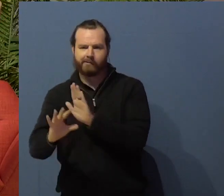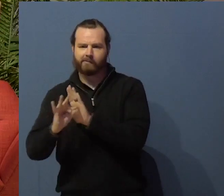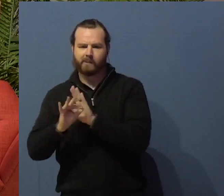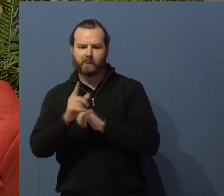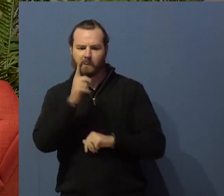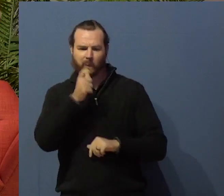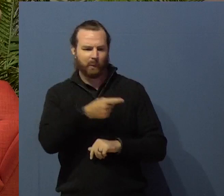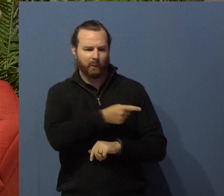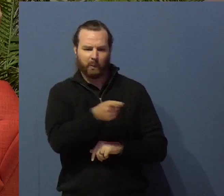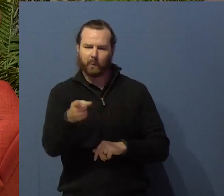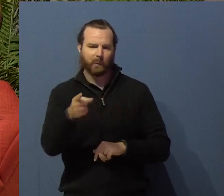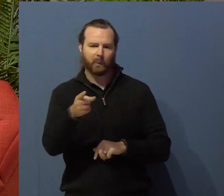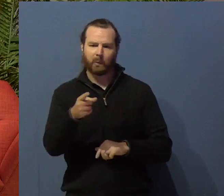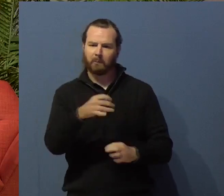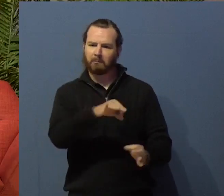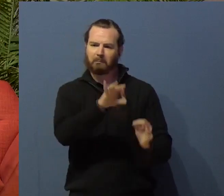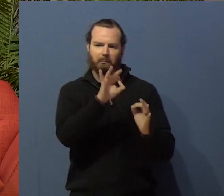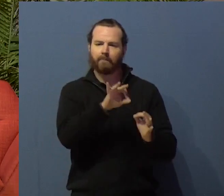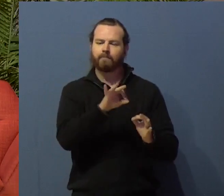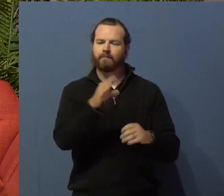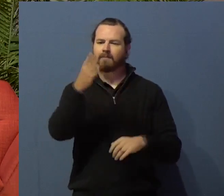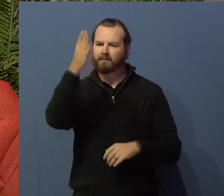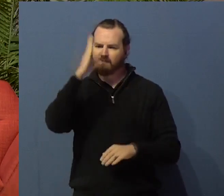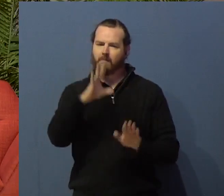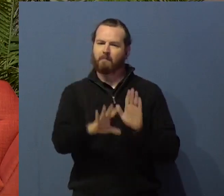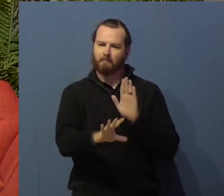sometimes because of their disabilities. But he equips us.